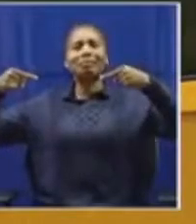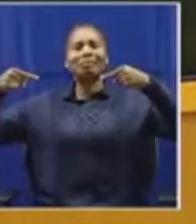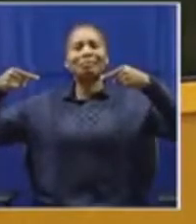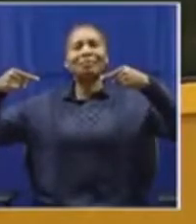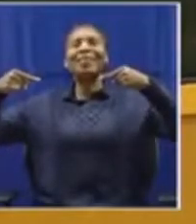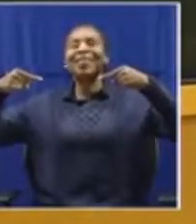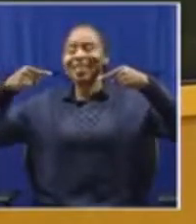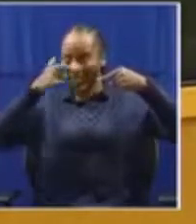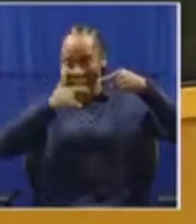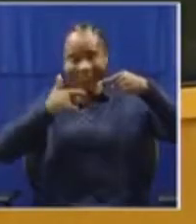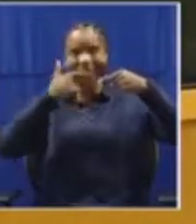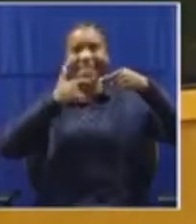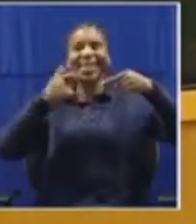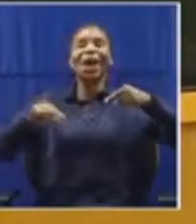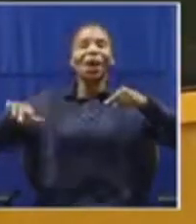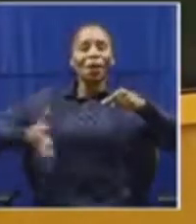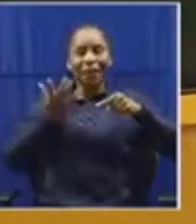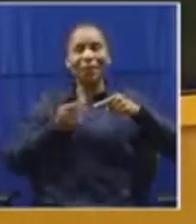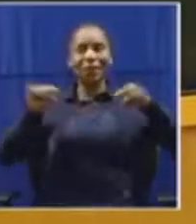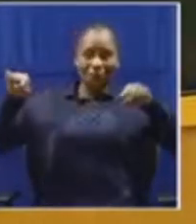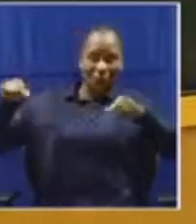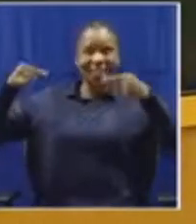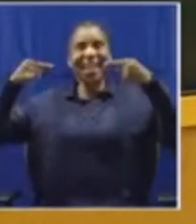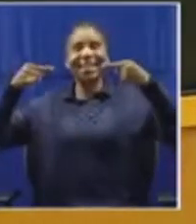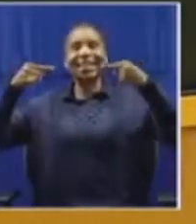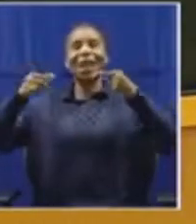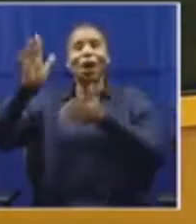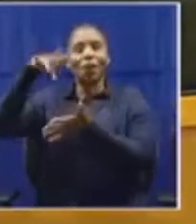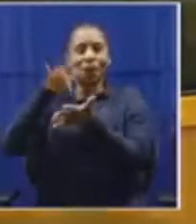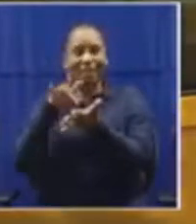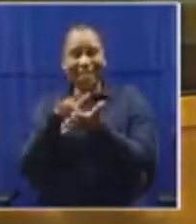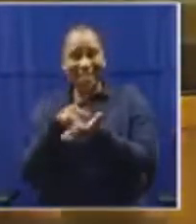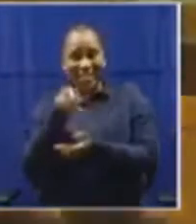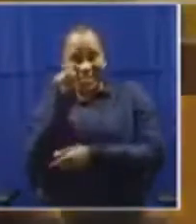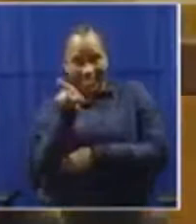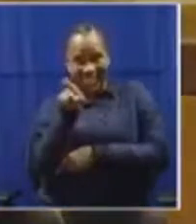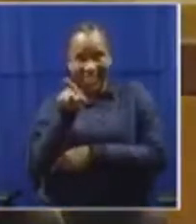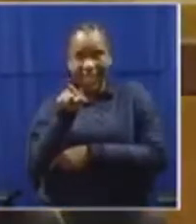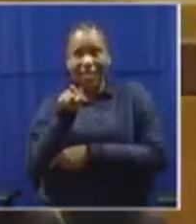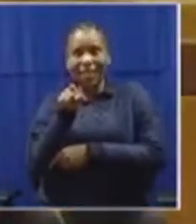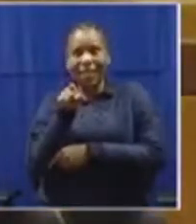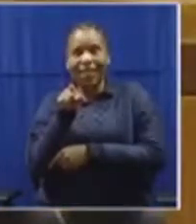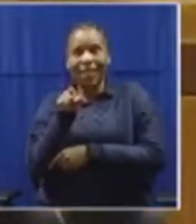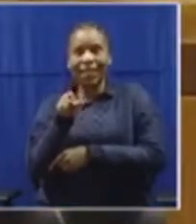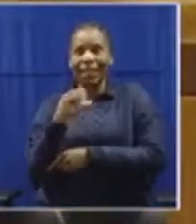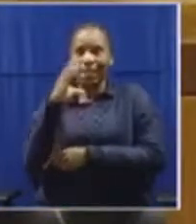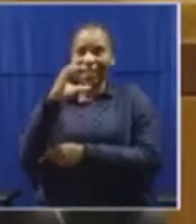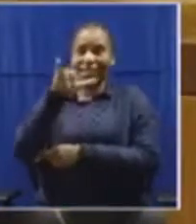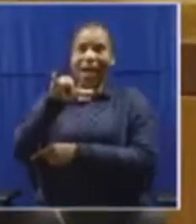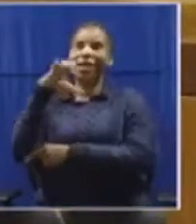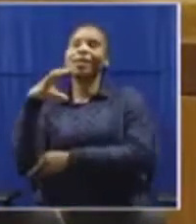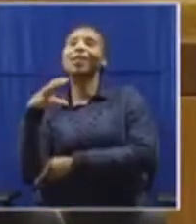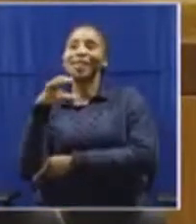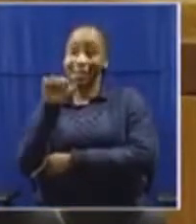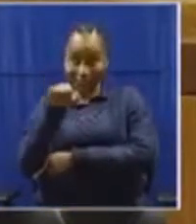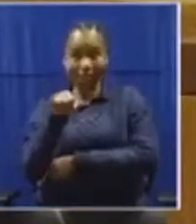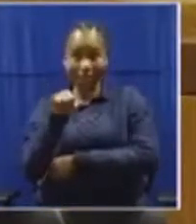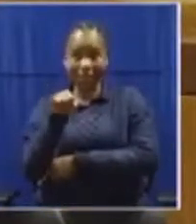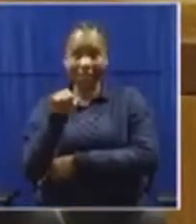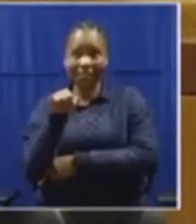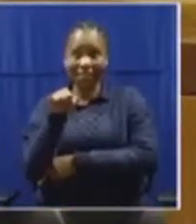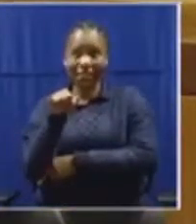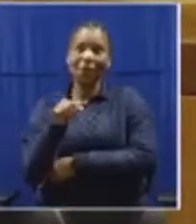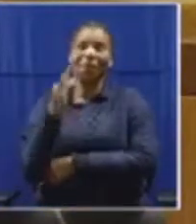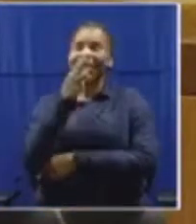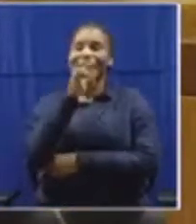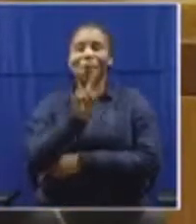he wants to contest the position of CIC. And he